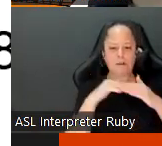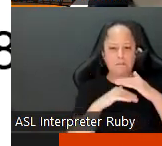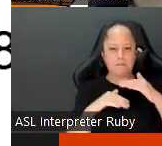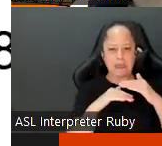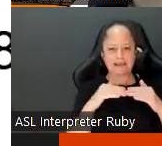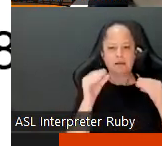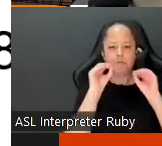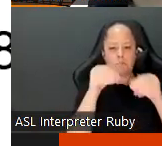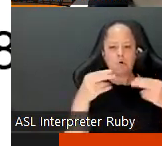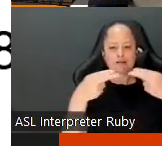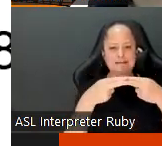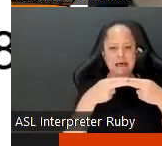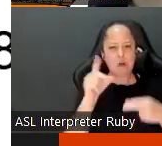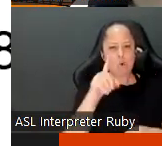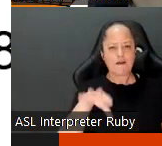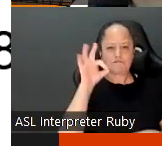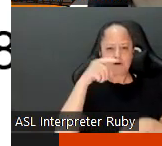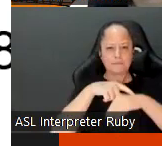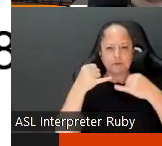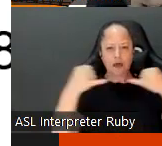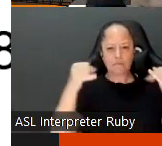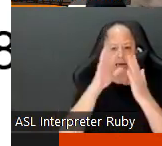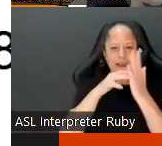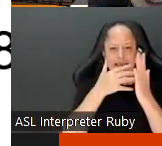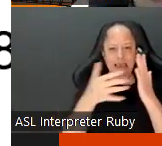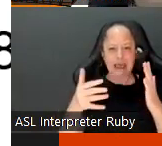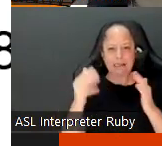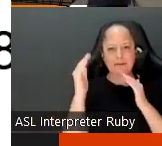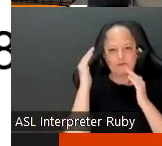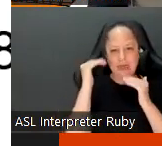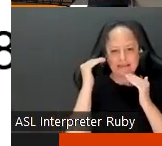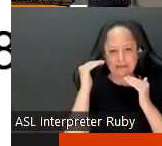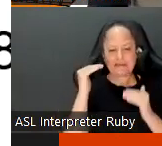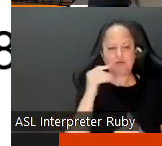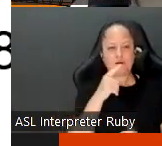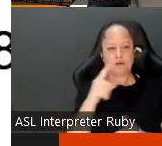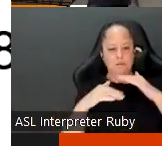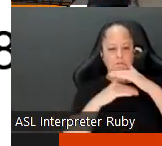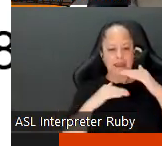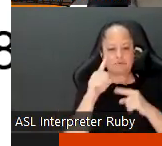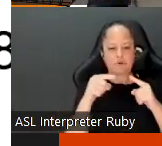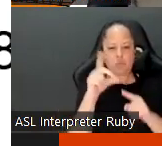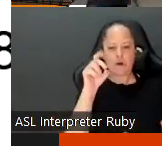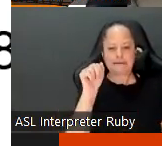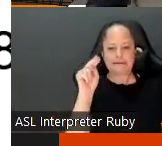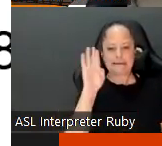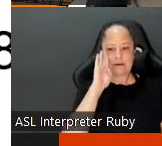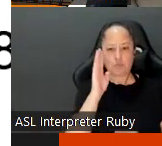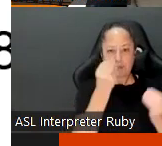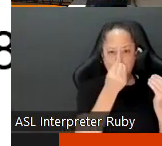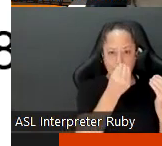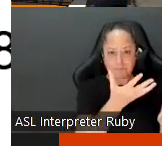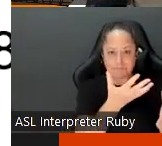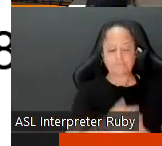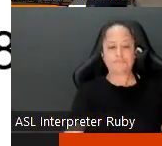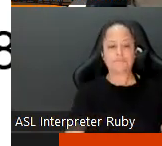slide where you can find the timeline calendar of expectations it's basically when your dean is going to tell you hey